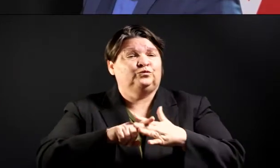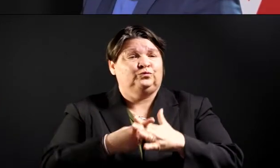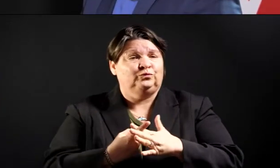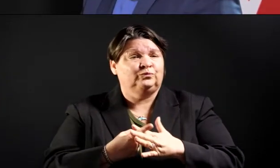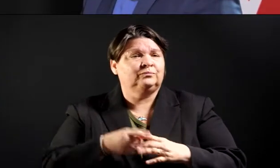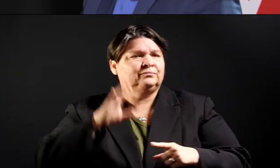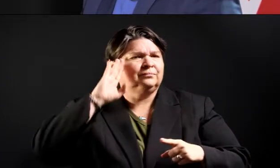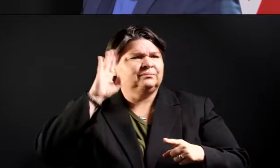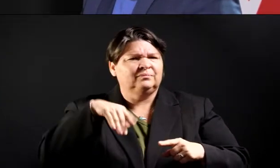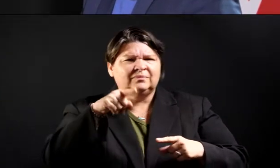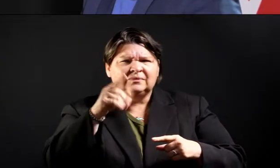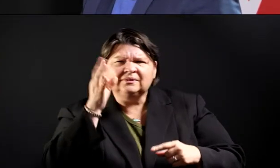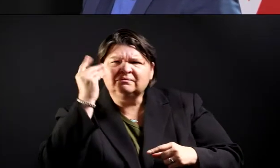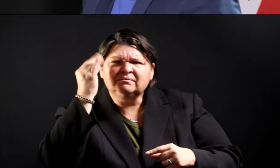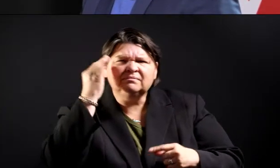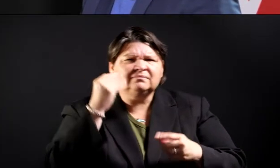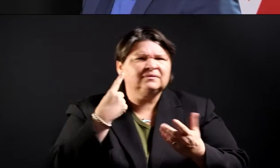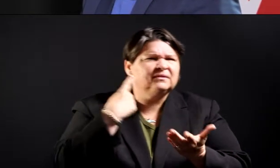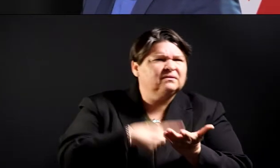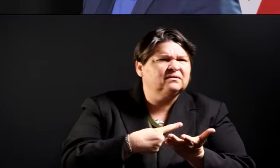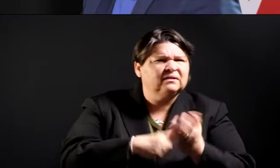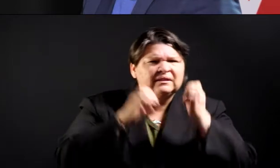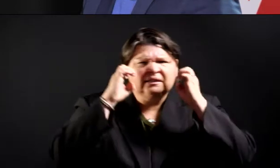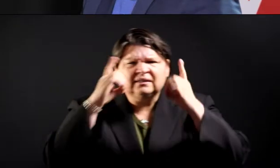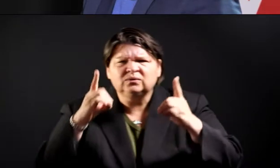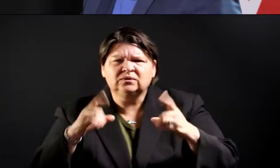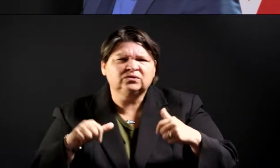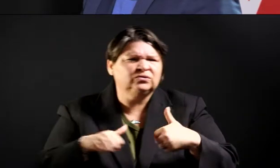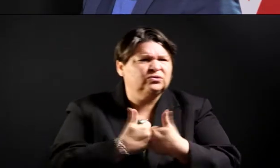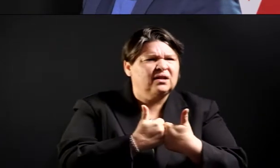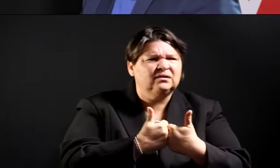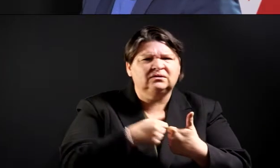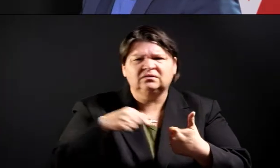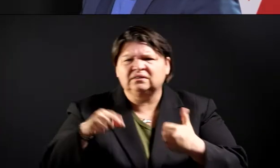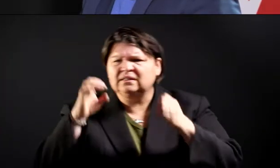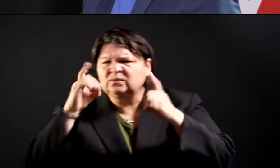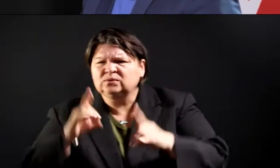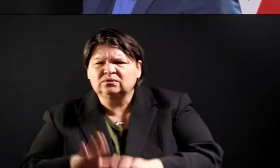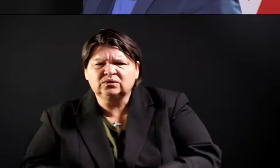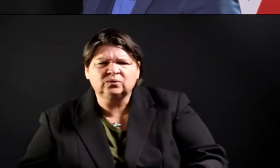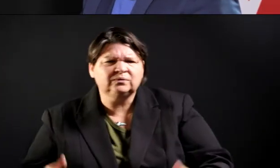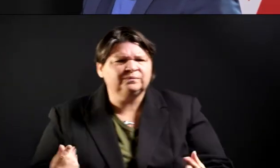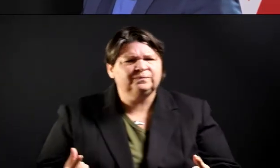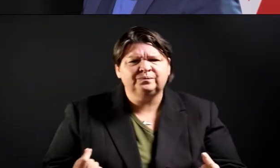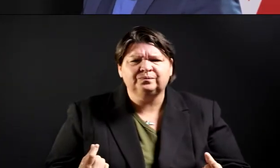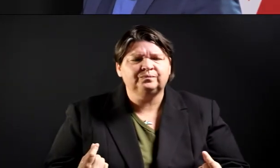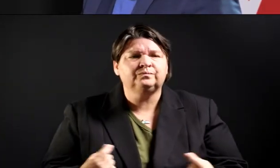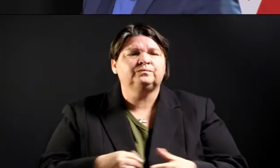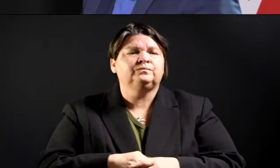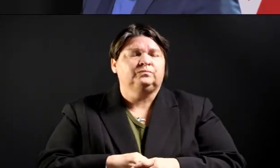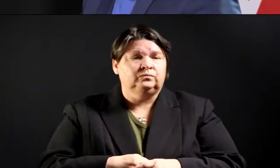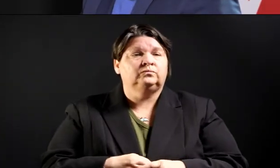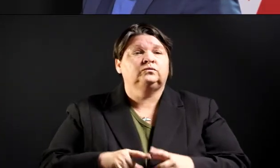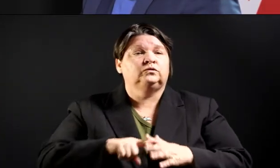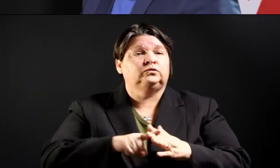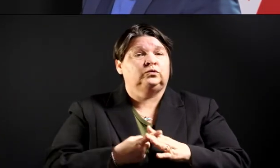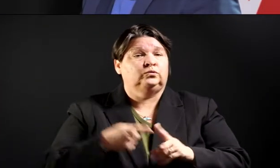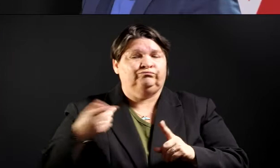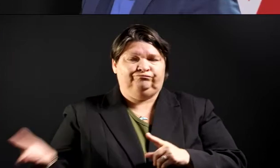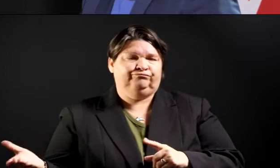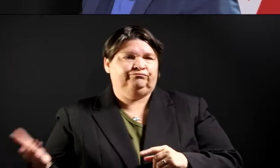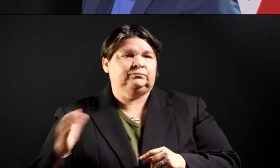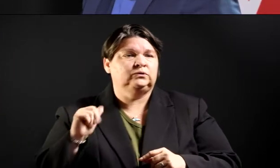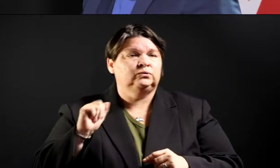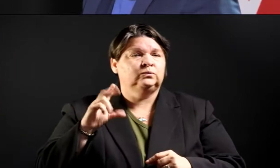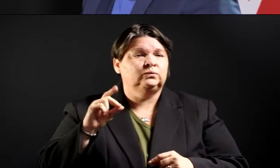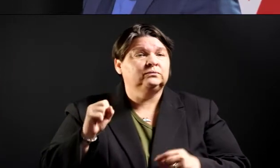education and child care. So, Carlos, we'll start with you. Why don't you tell us a little bit about what your committee is